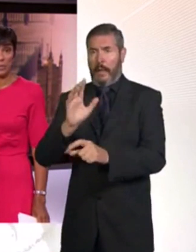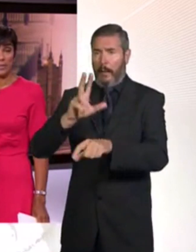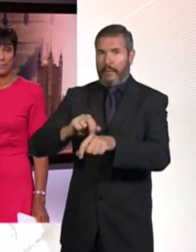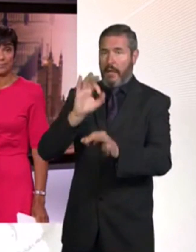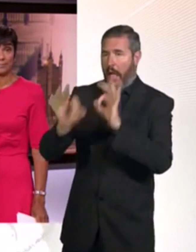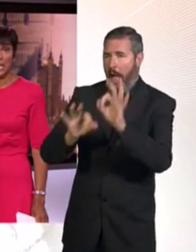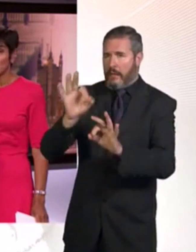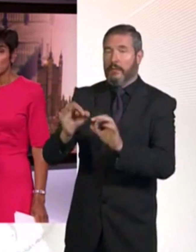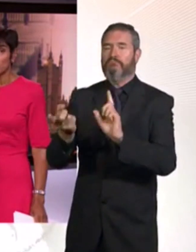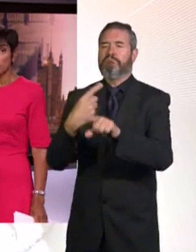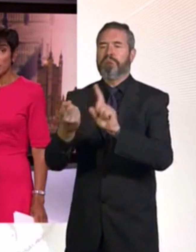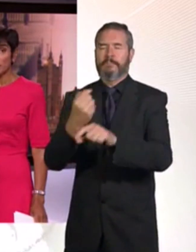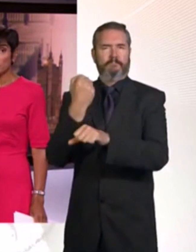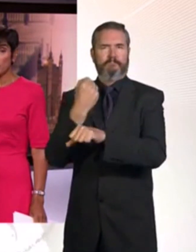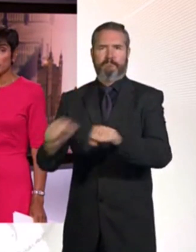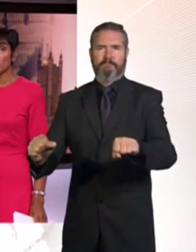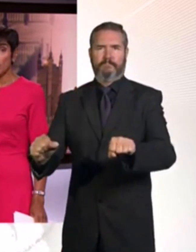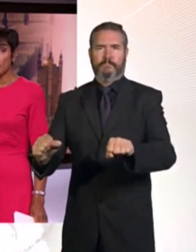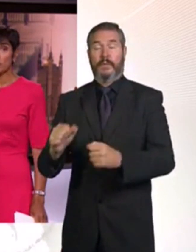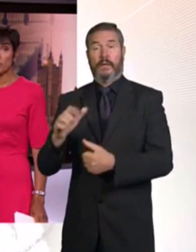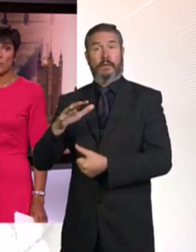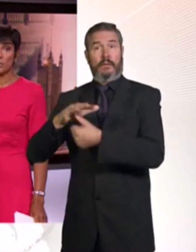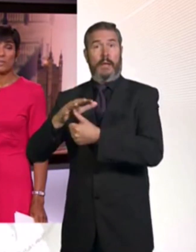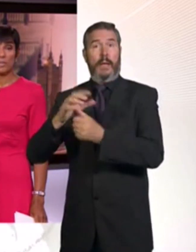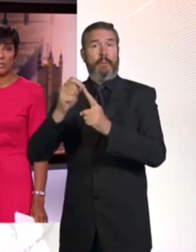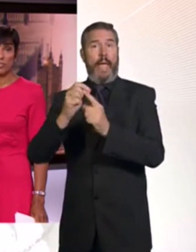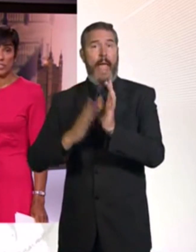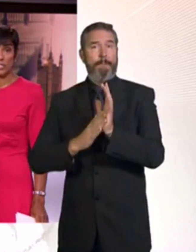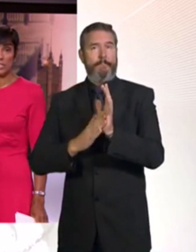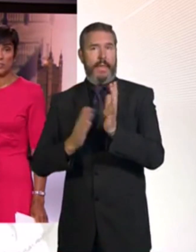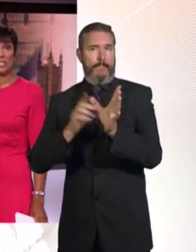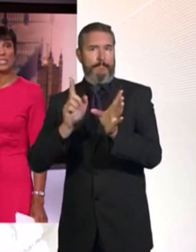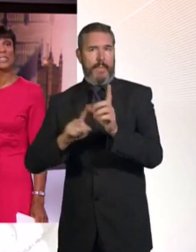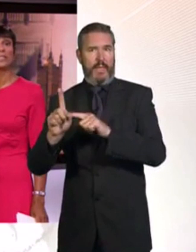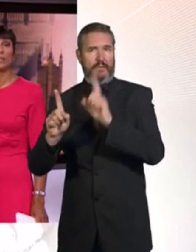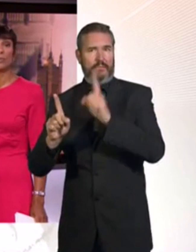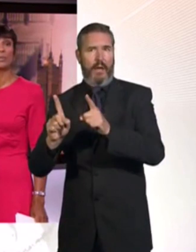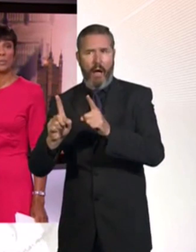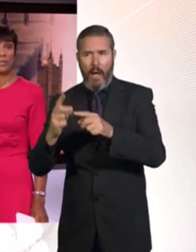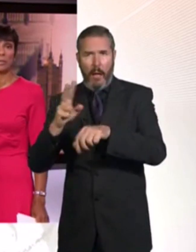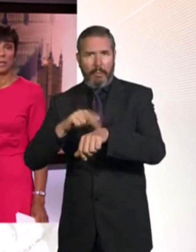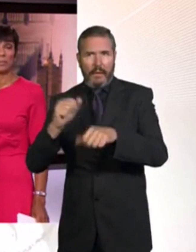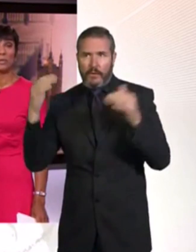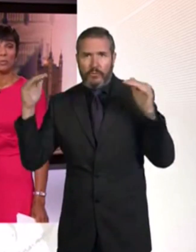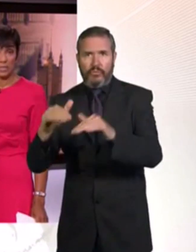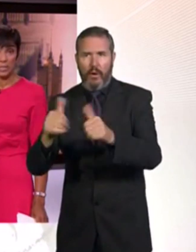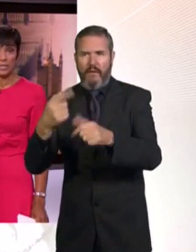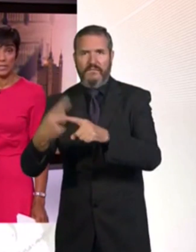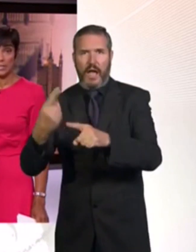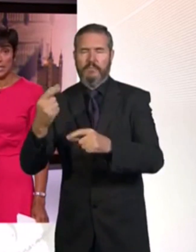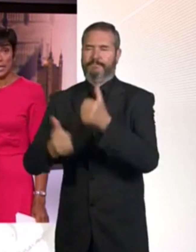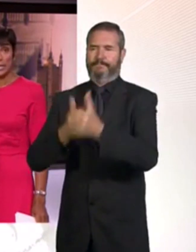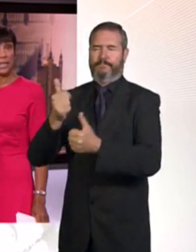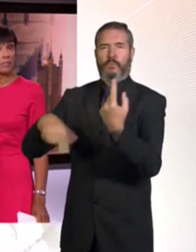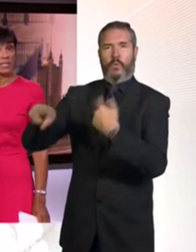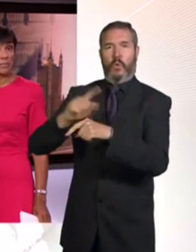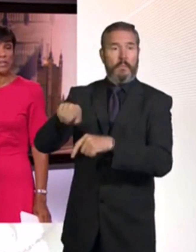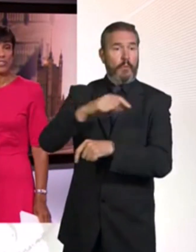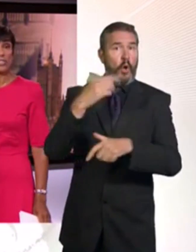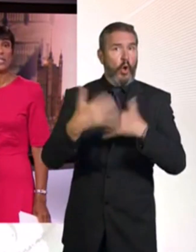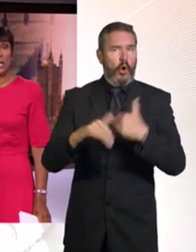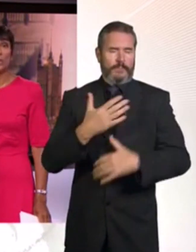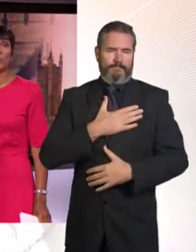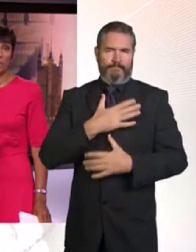cooperating with them. Theresa May has praised the rapid response of the emergency services and said her thoughts were with the people who'd been hurt. The